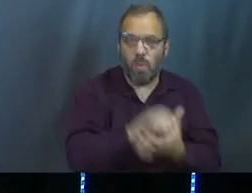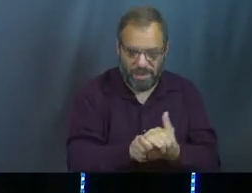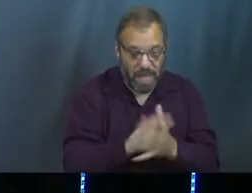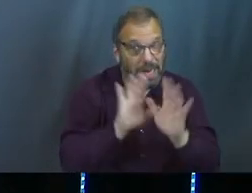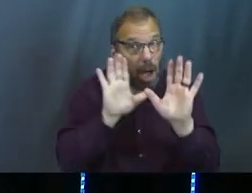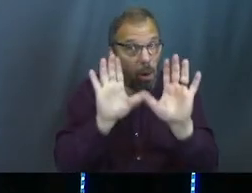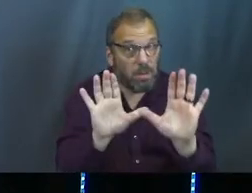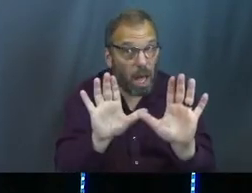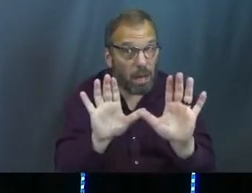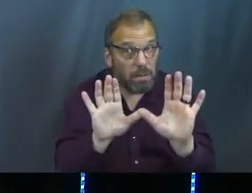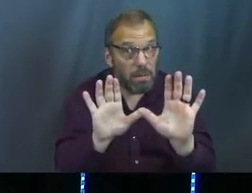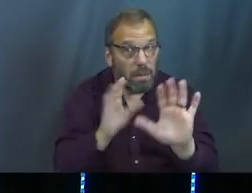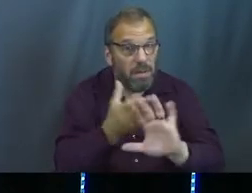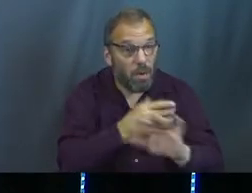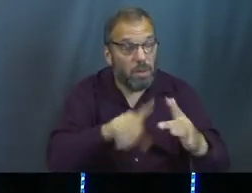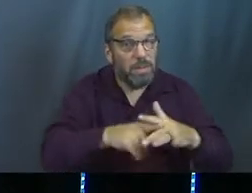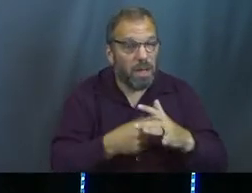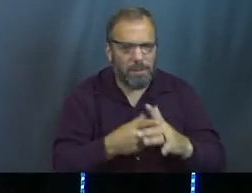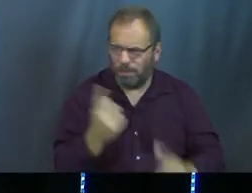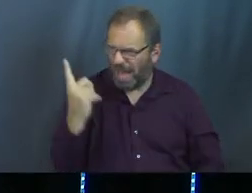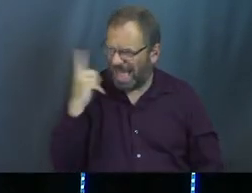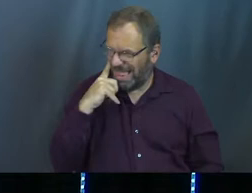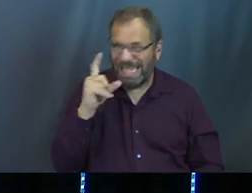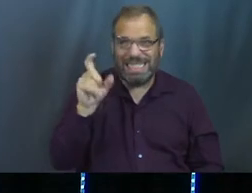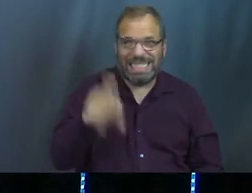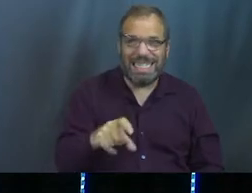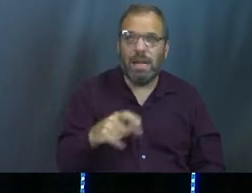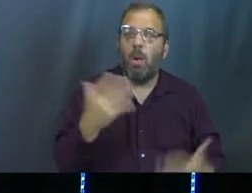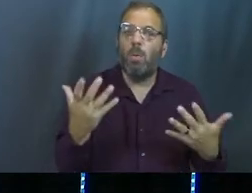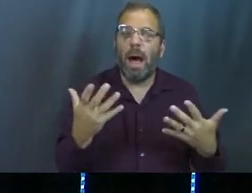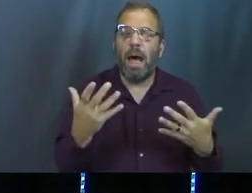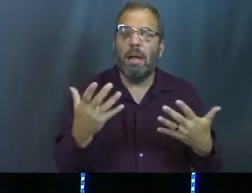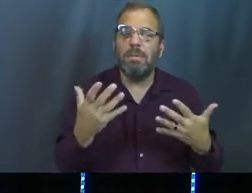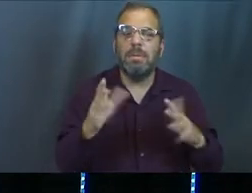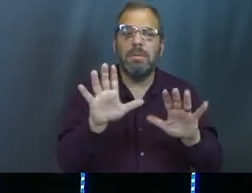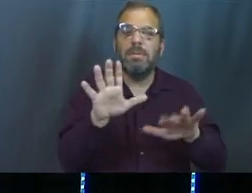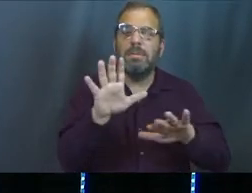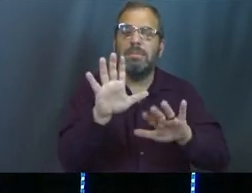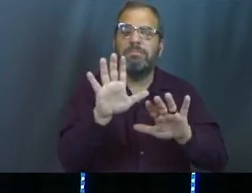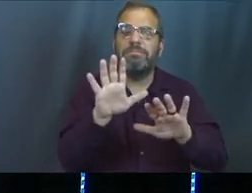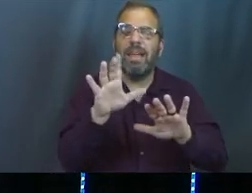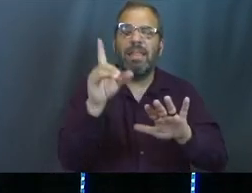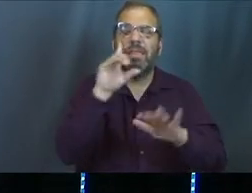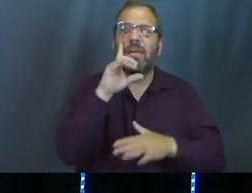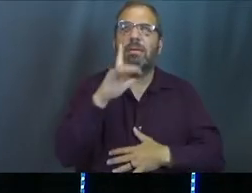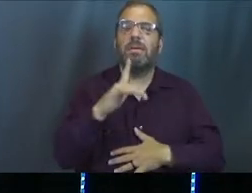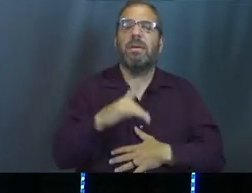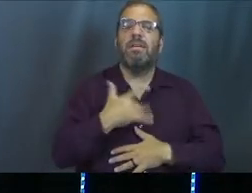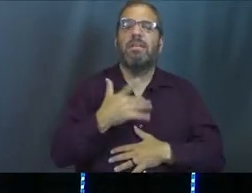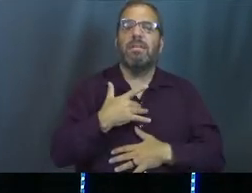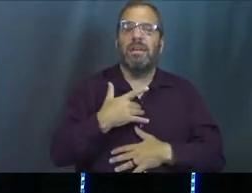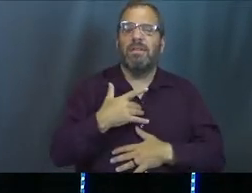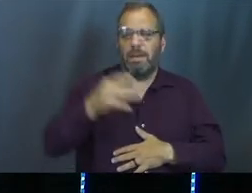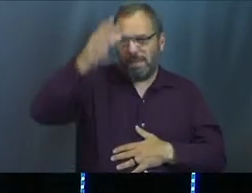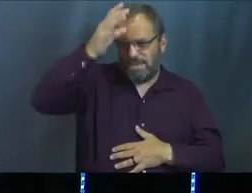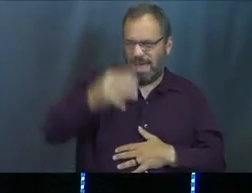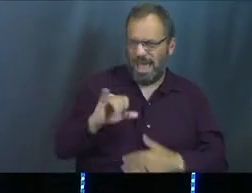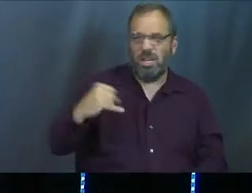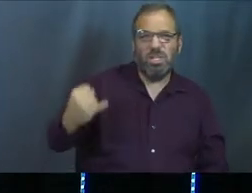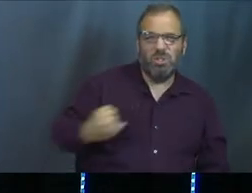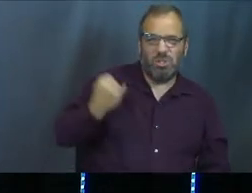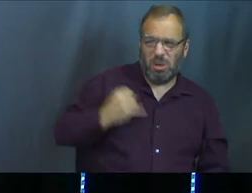But before we go any further in the story, I just think it's necessary to take a moment and feel for my man, Joseph.